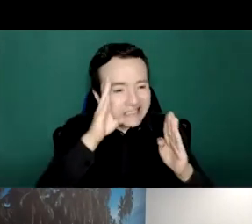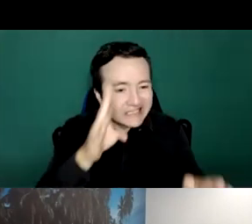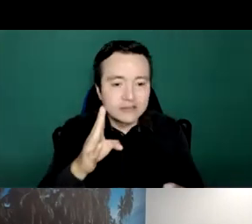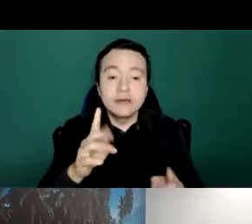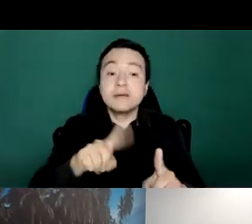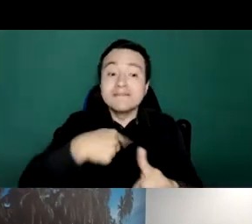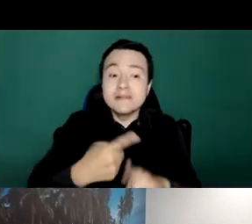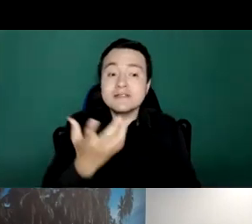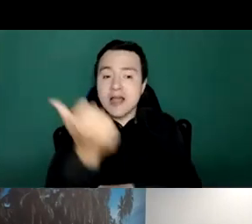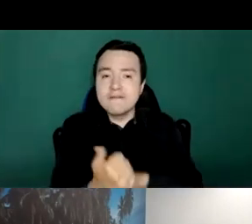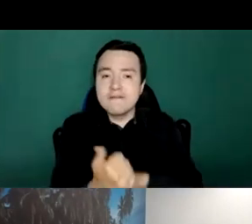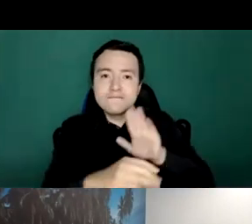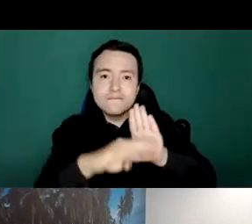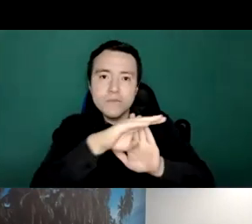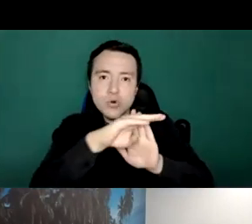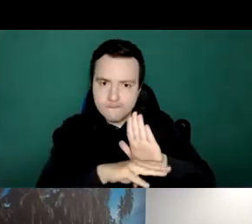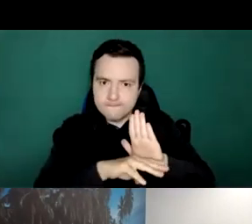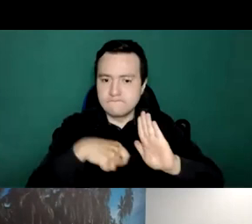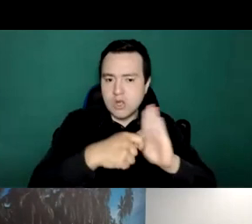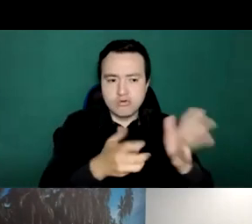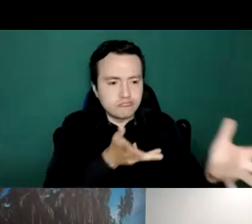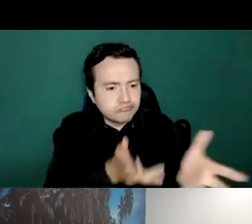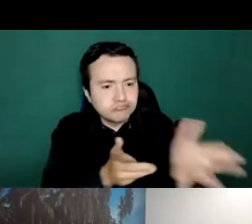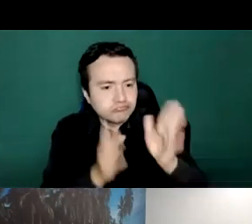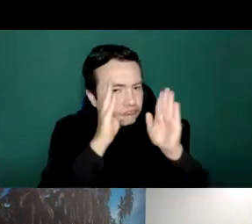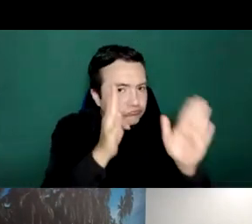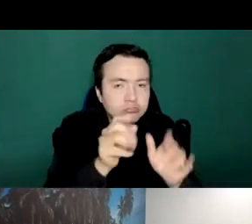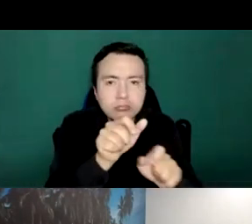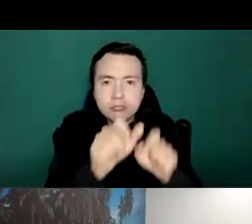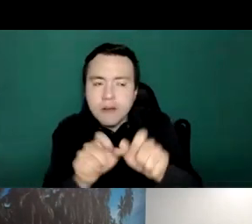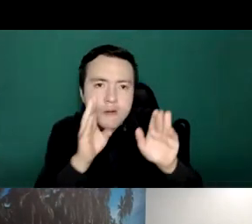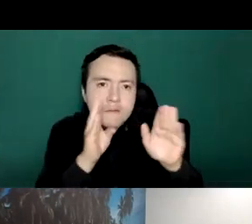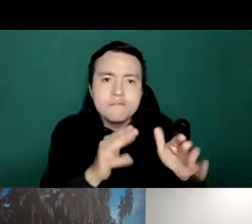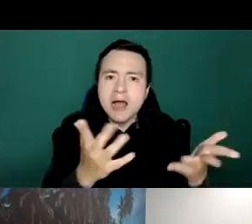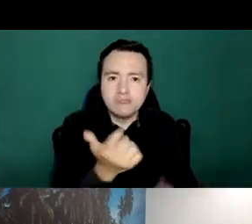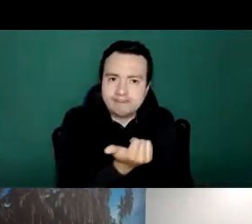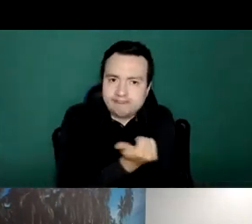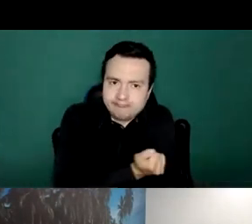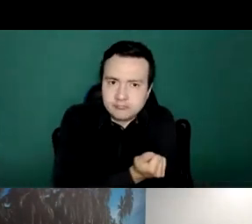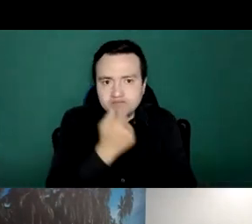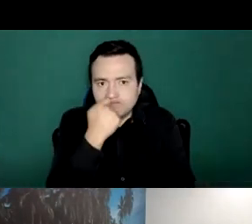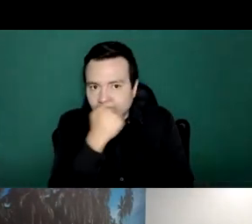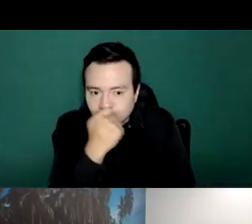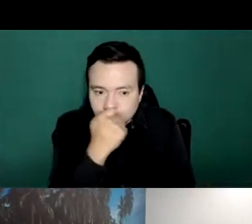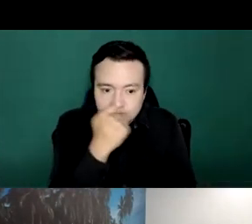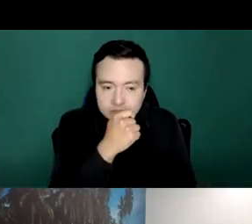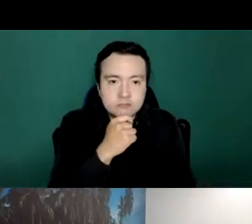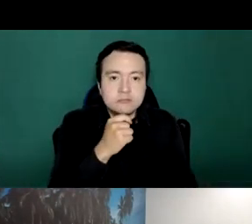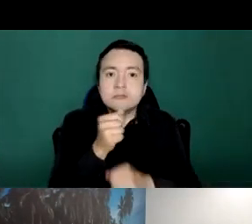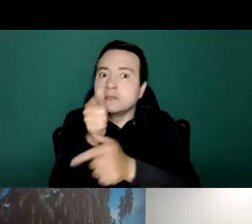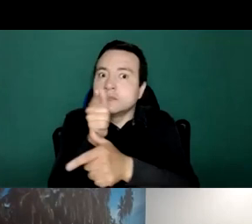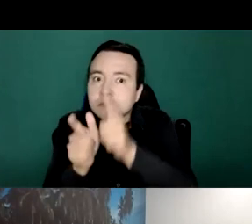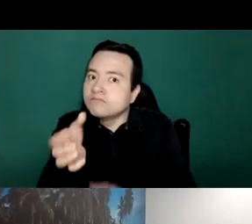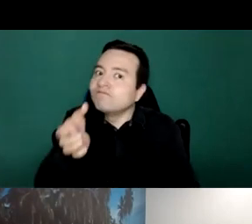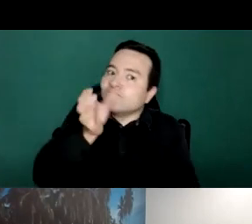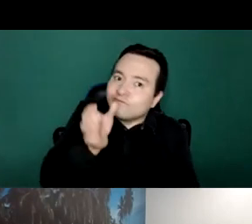problems as we heard from the minister in trinidad and tobago this is a problem we already had but we have had to step up